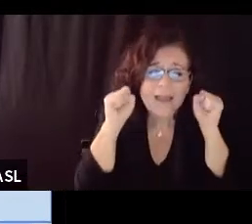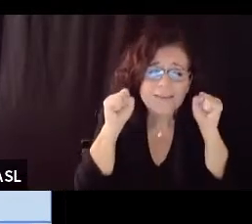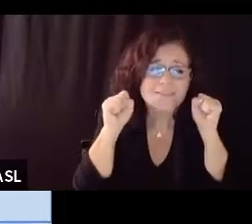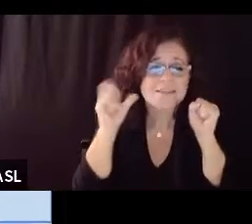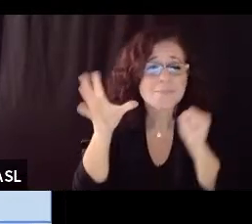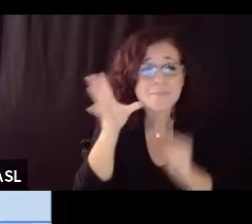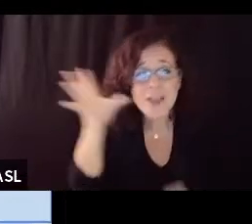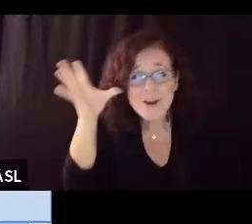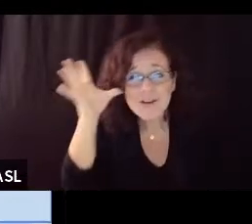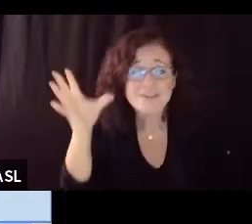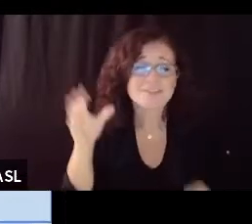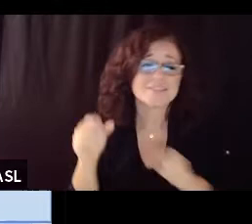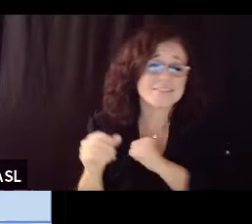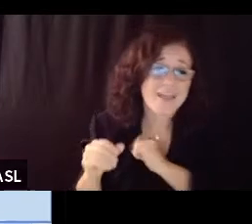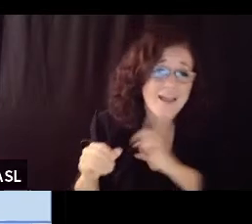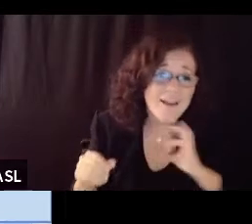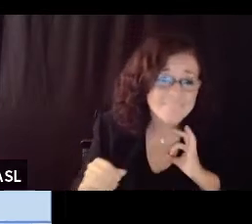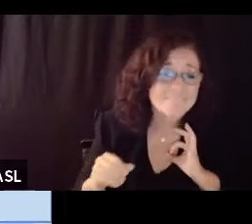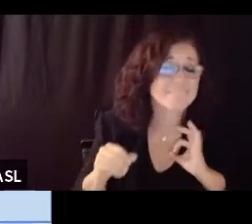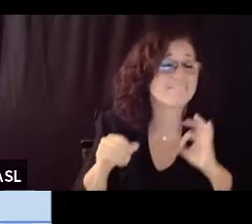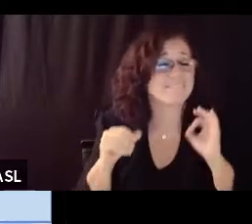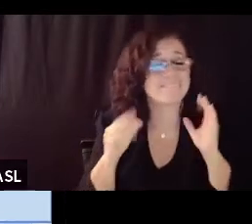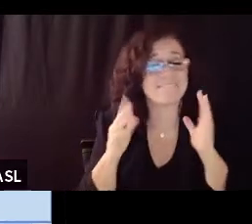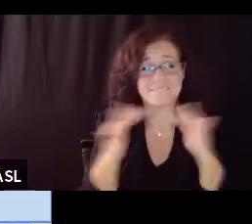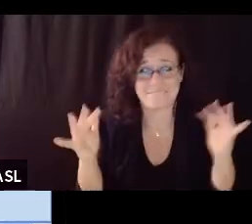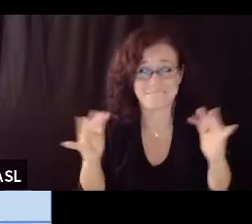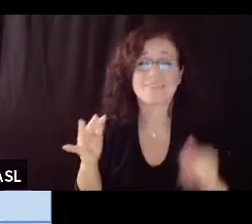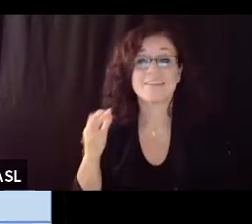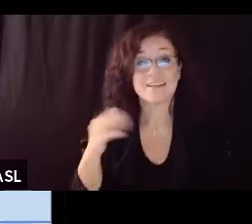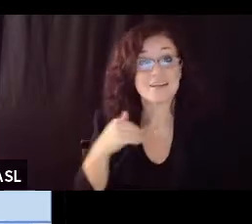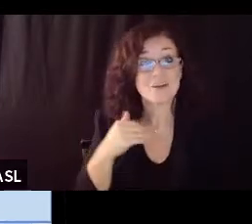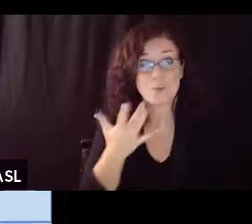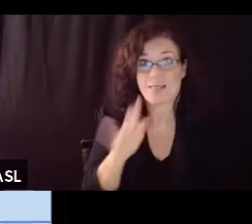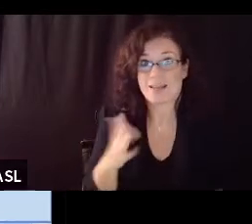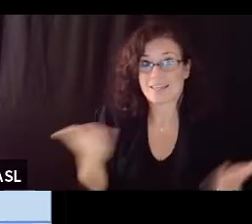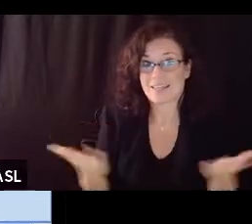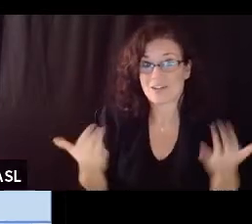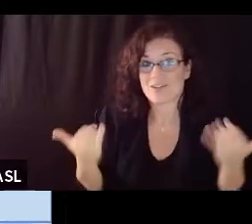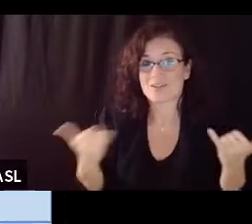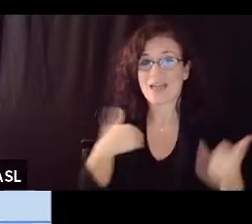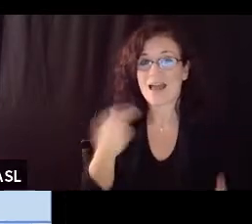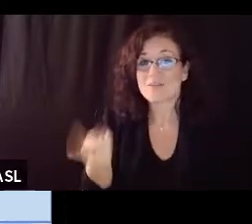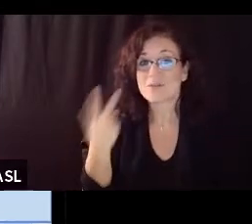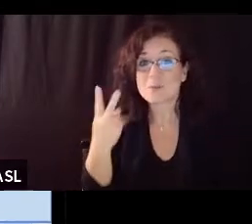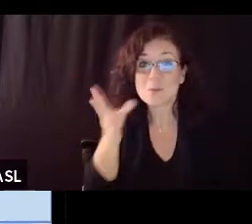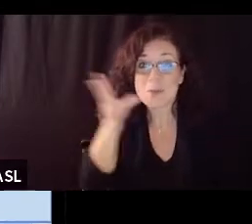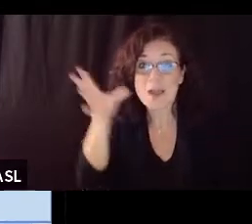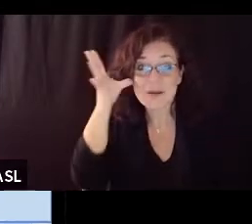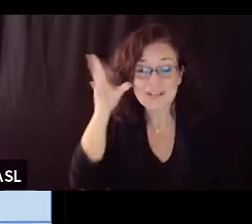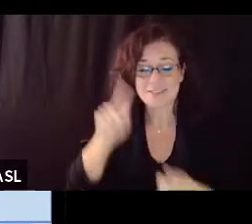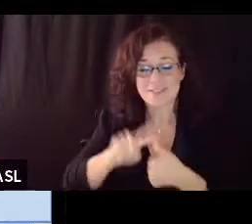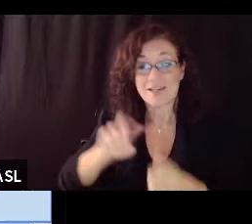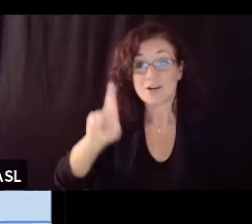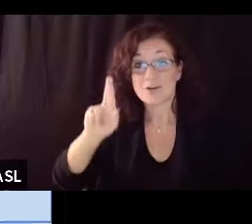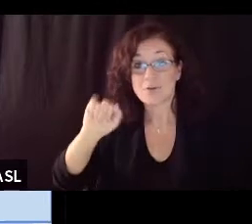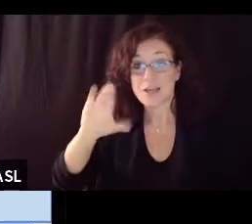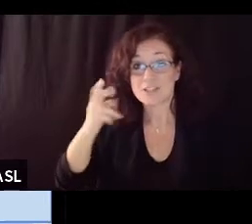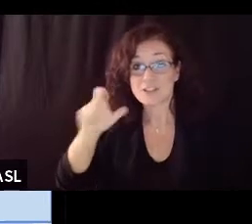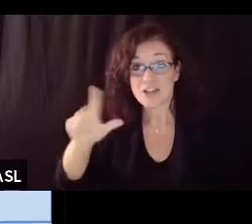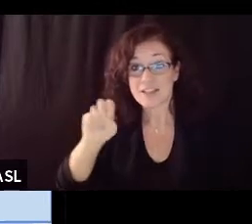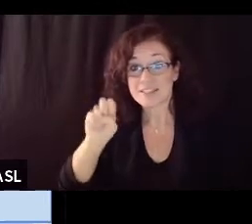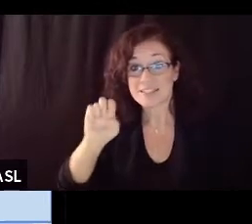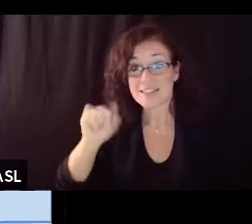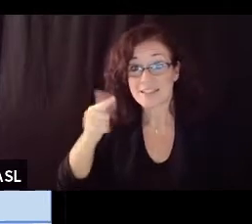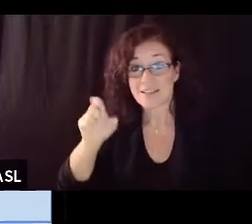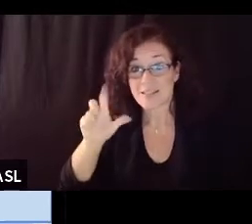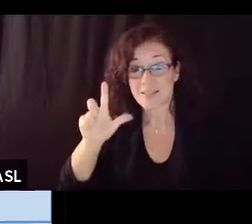we're lucky to have two parents with us who are uh rachel siegelman and todd squires to